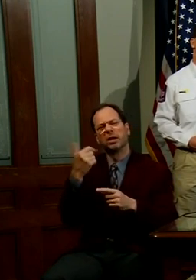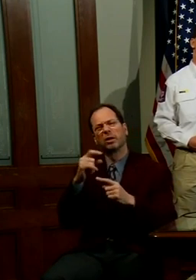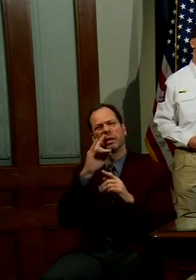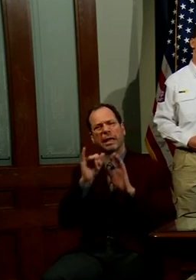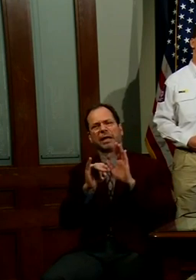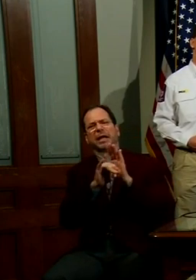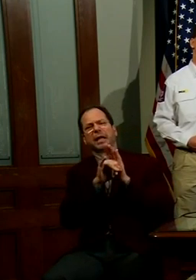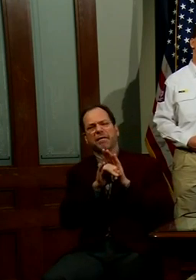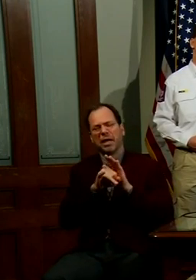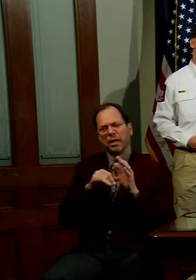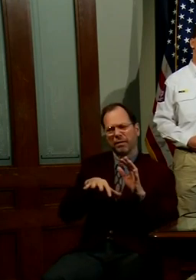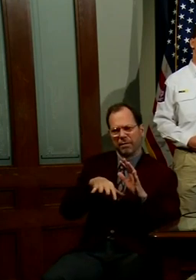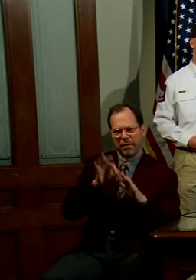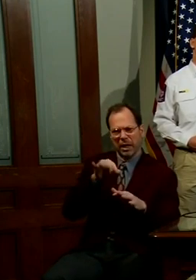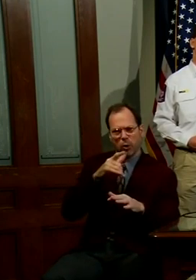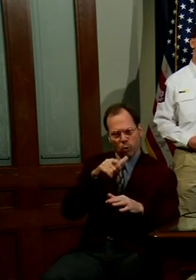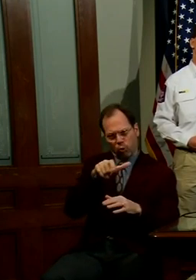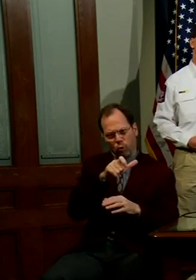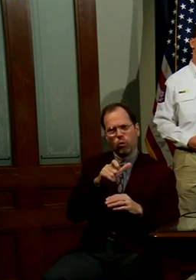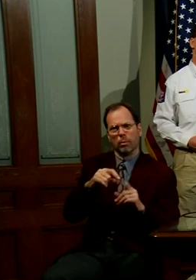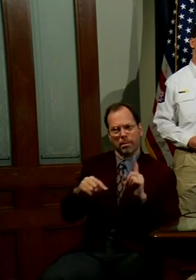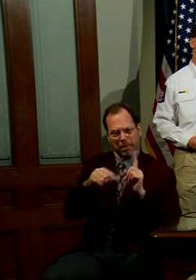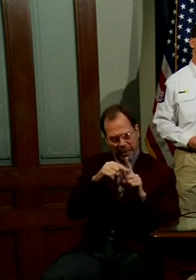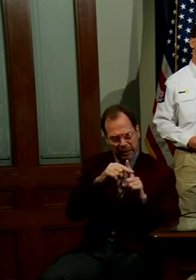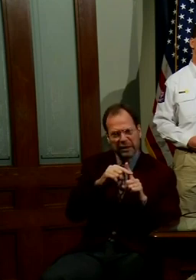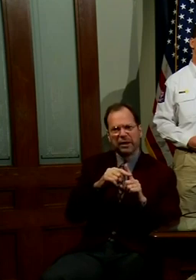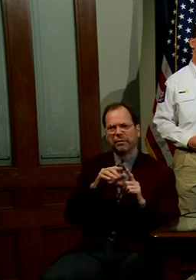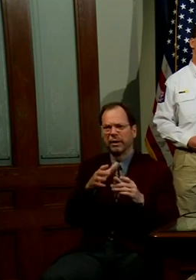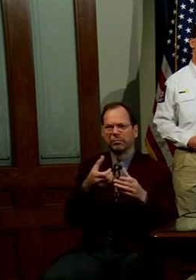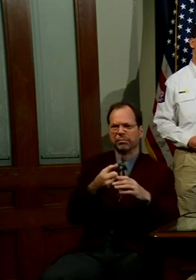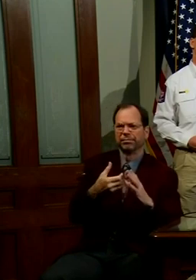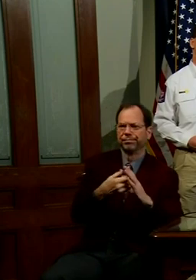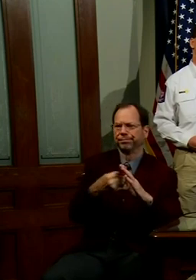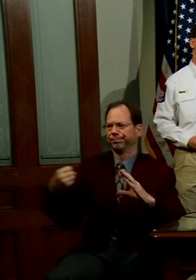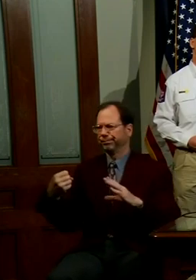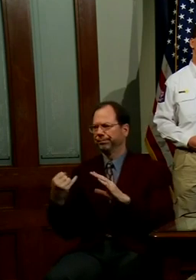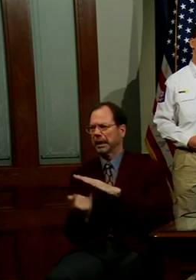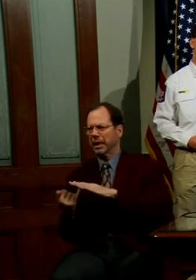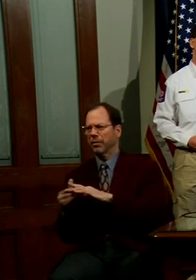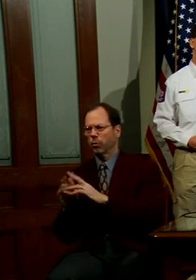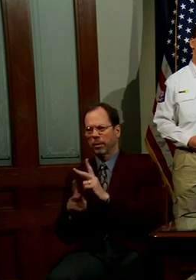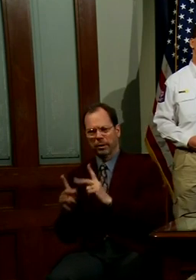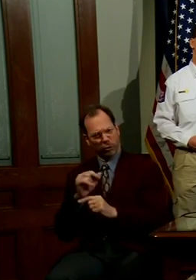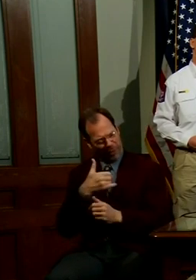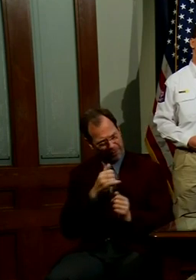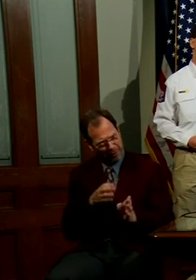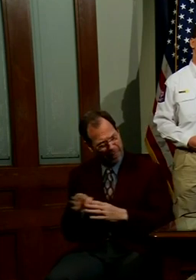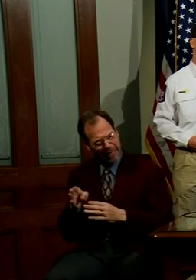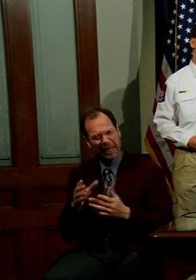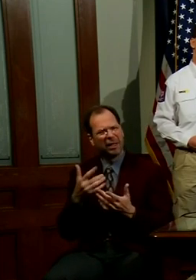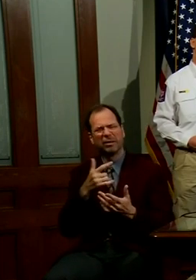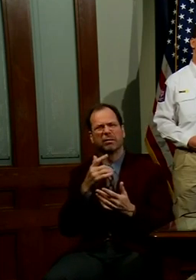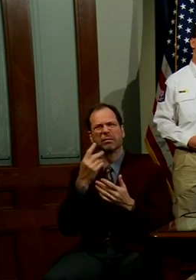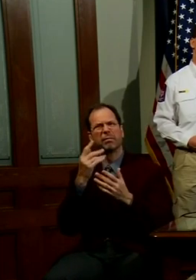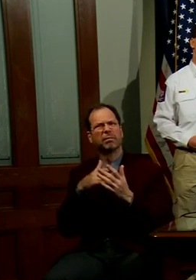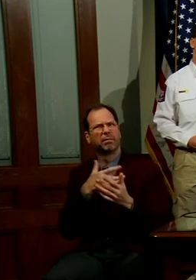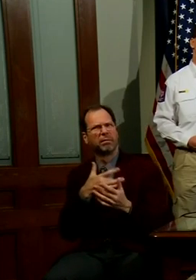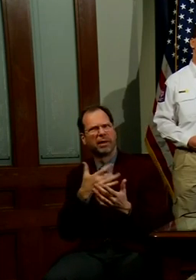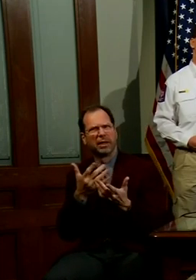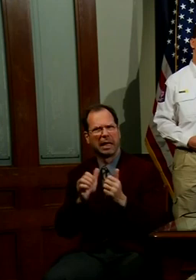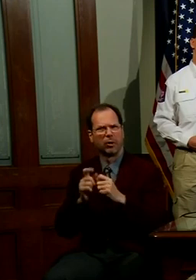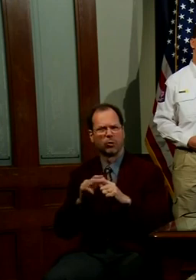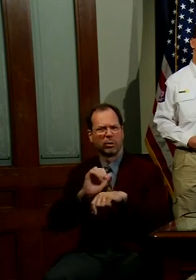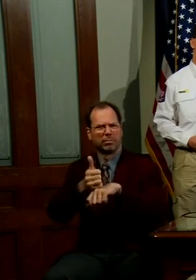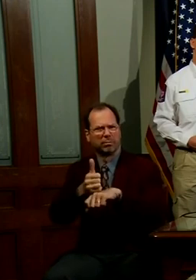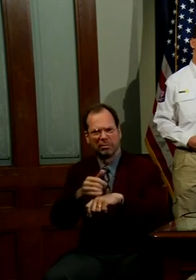people who are positive. Do you have that capacity at this point, and what's your optimism about being able to manage